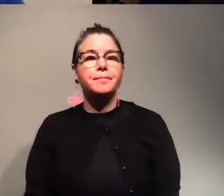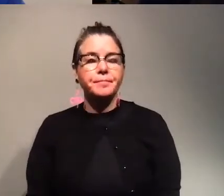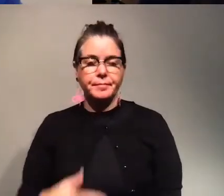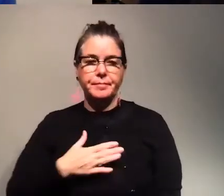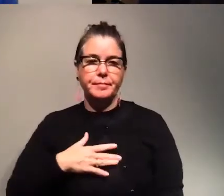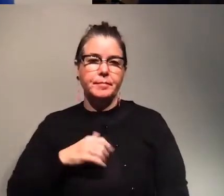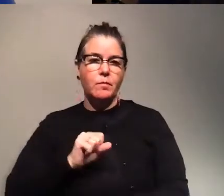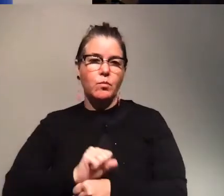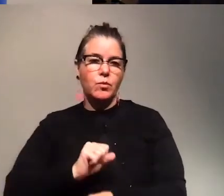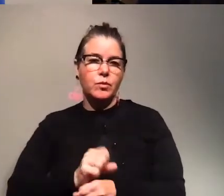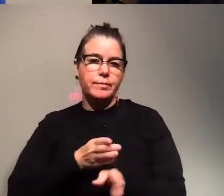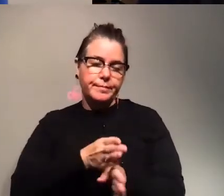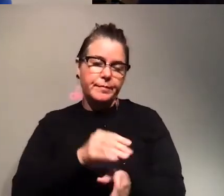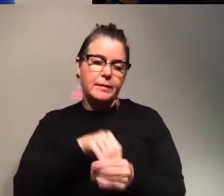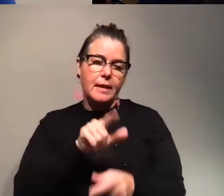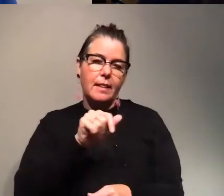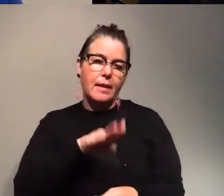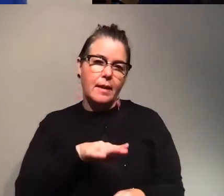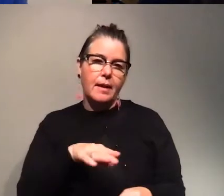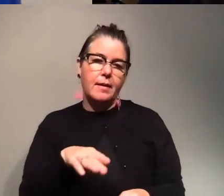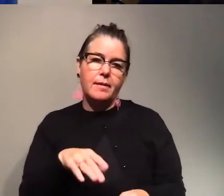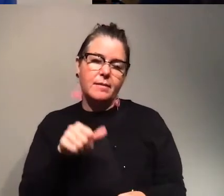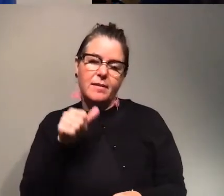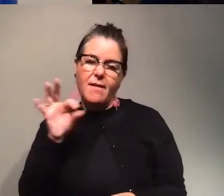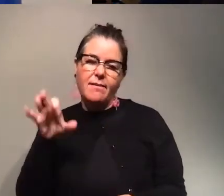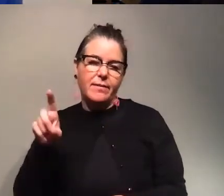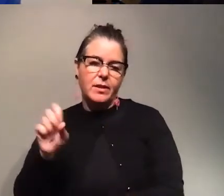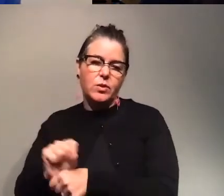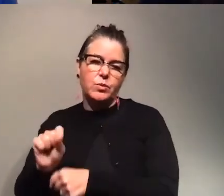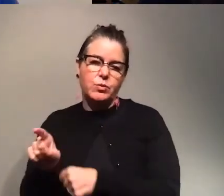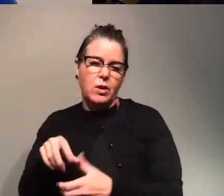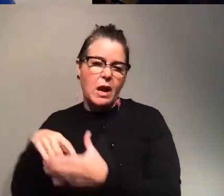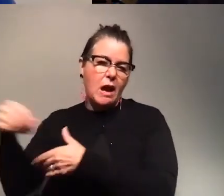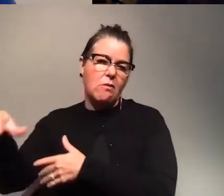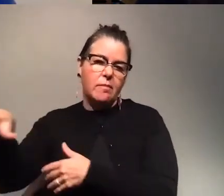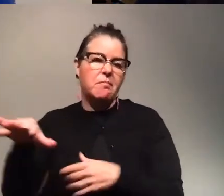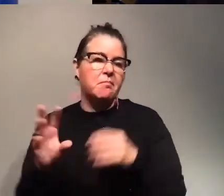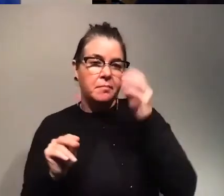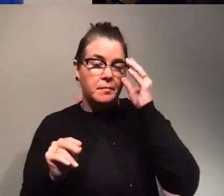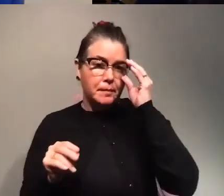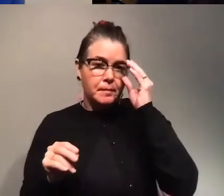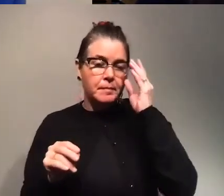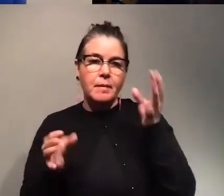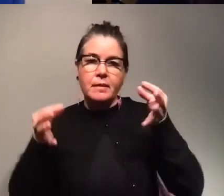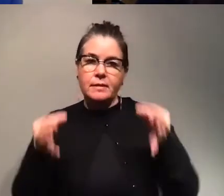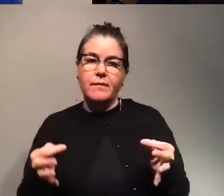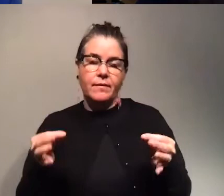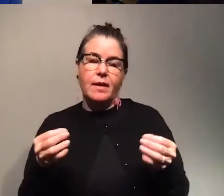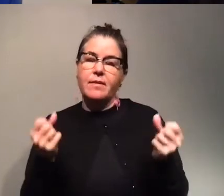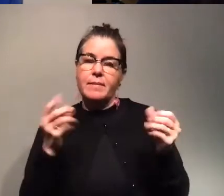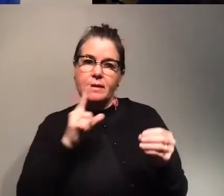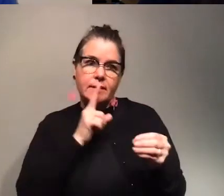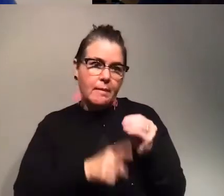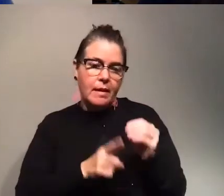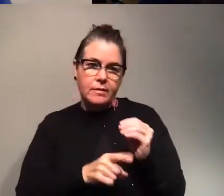is mainly in the lab so i don't really do field work but definitely i have ate a lot of tomatoes because